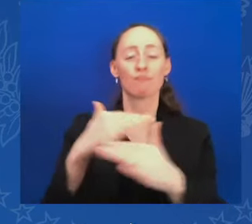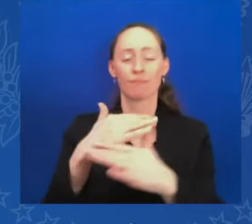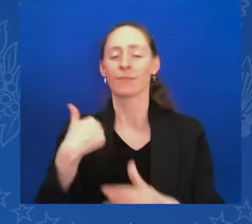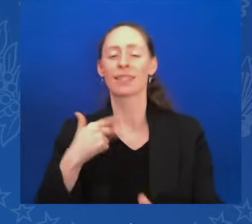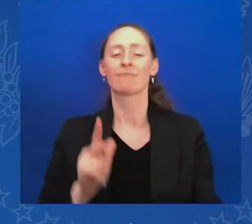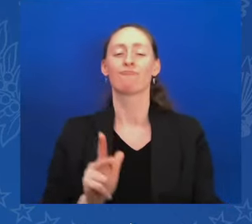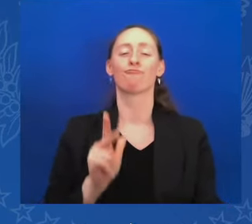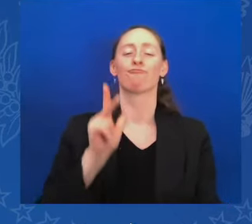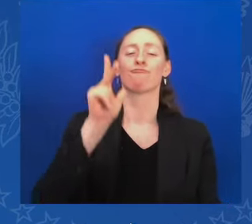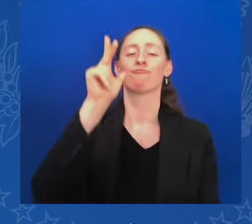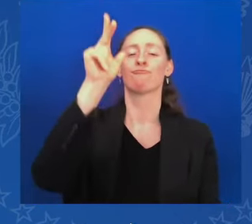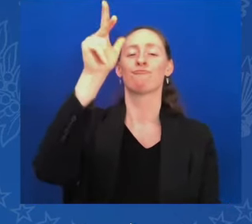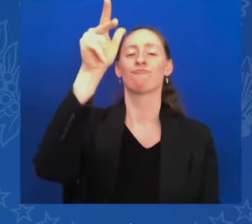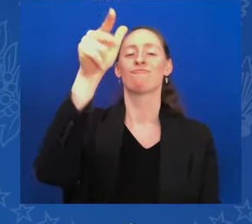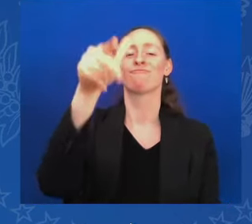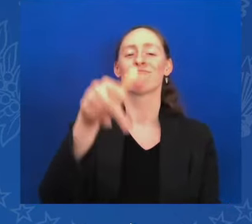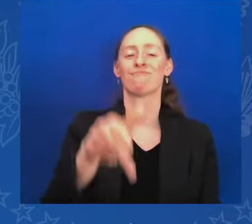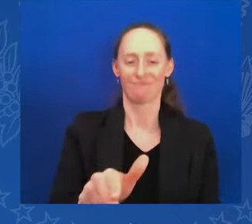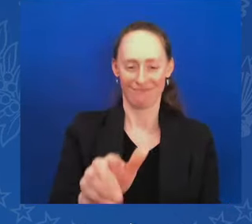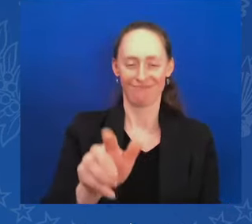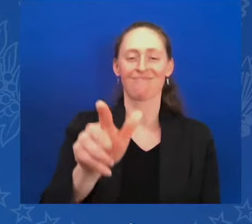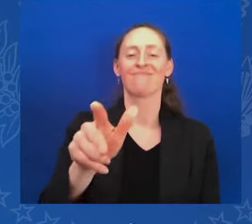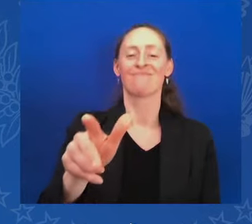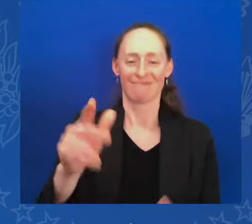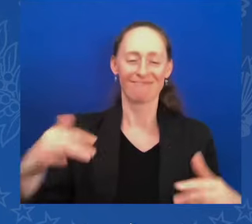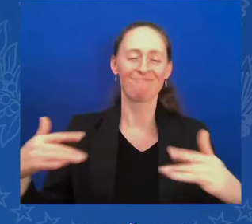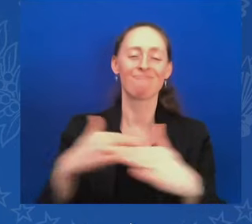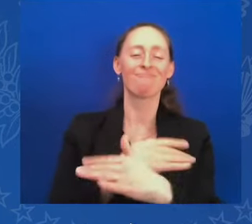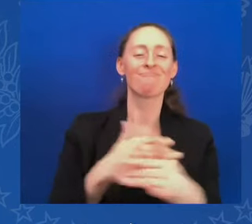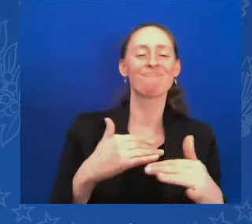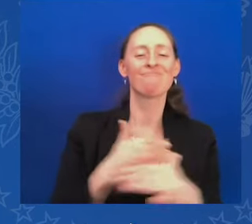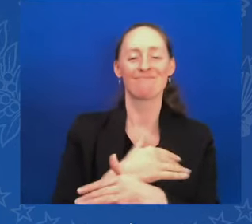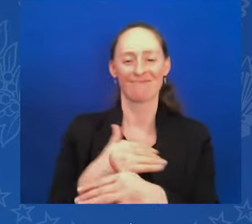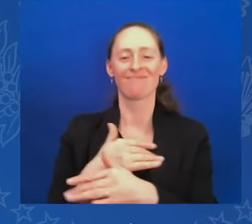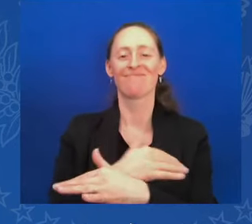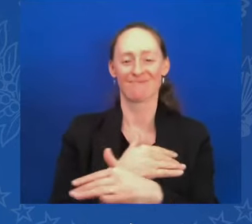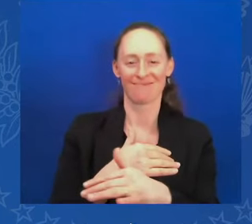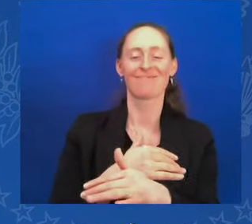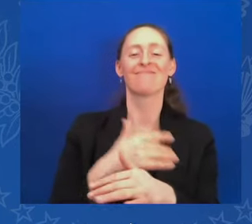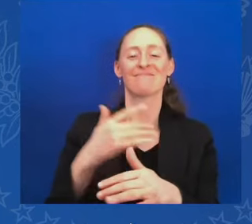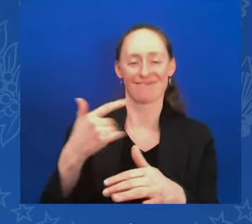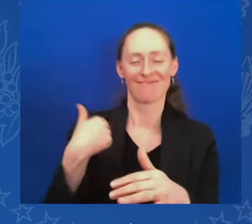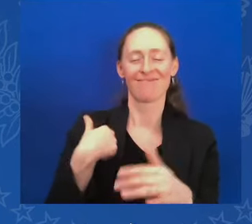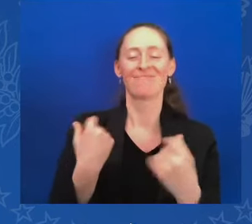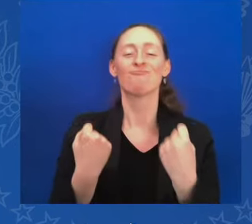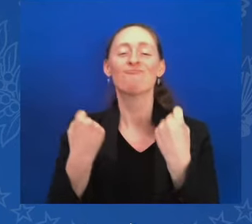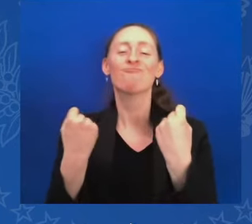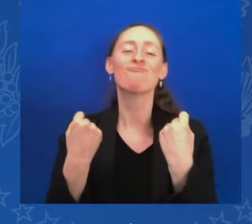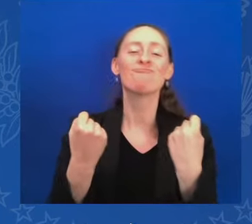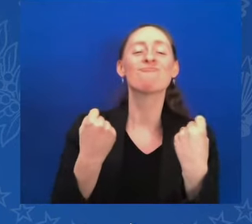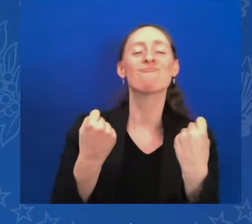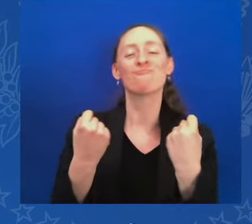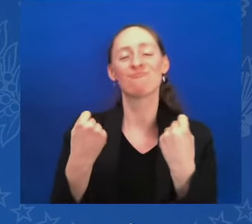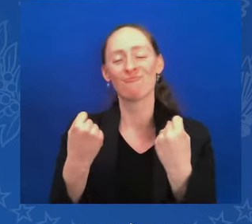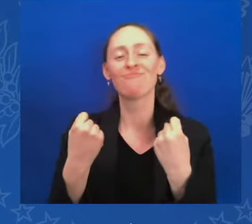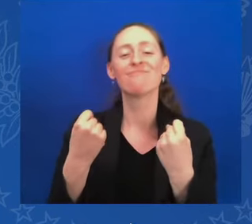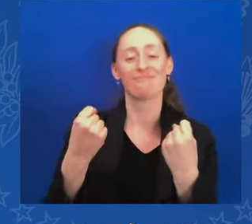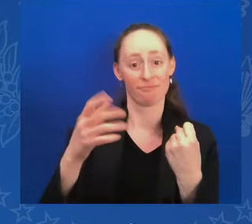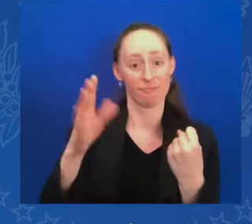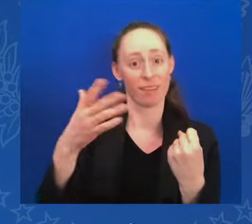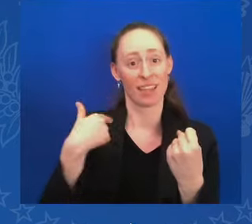And I was losing. And I got into Wilmington and one of the,